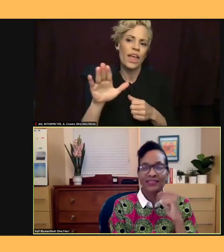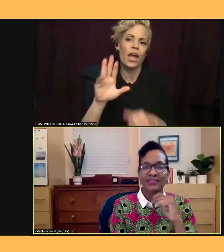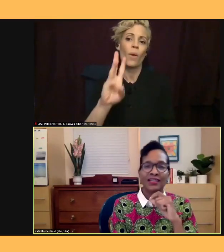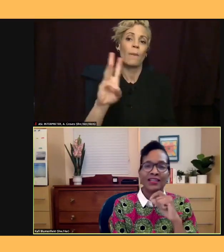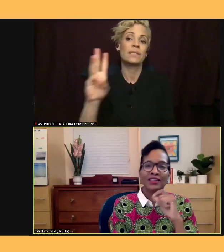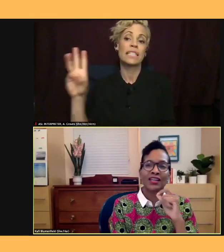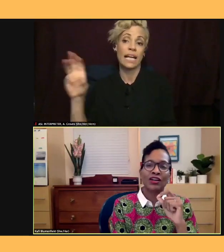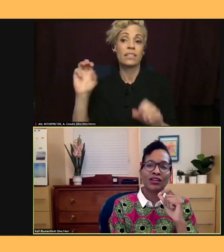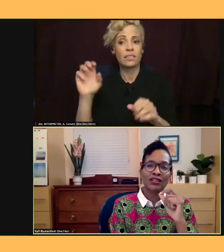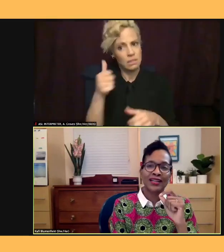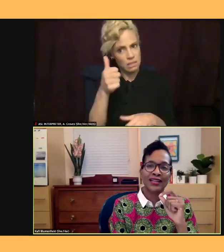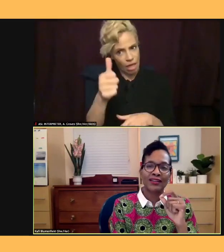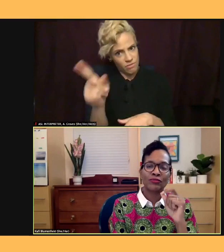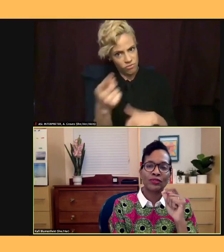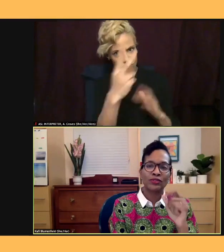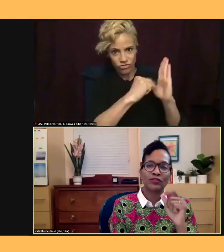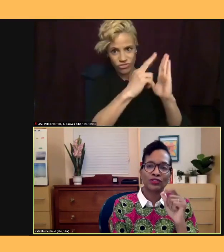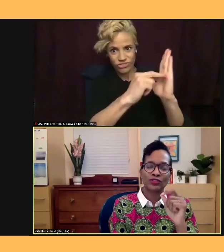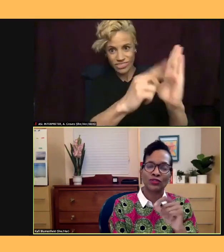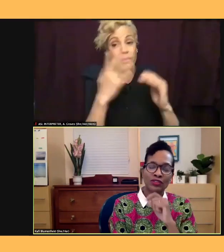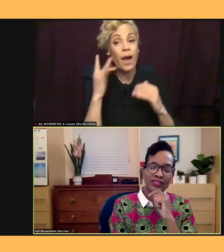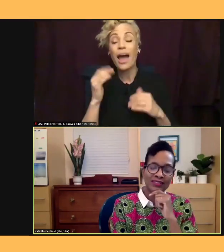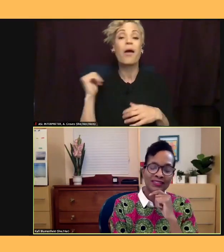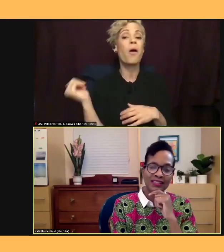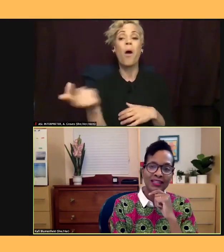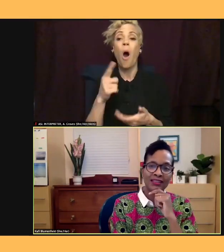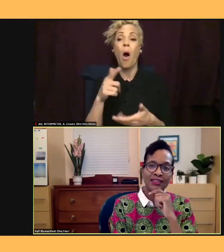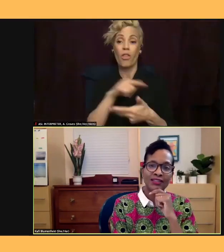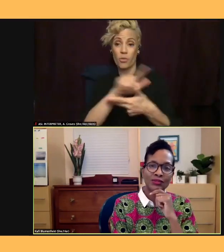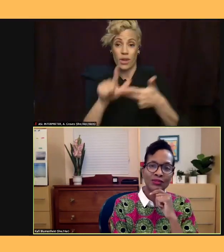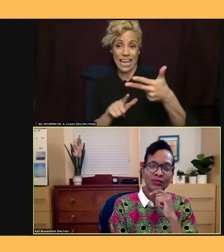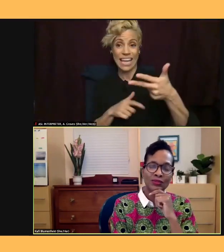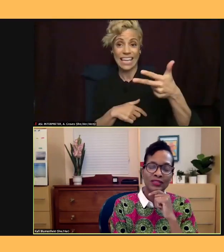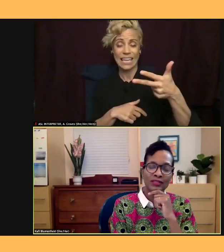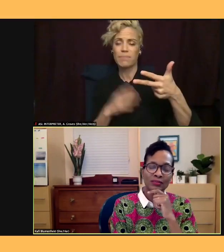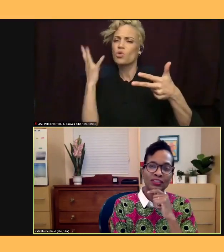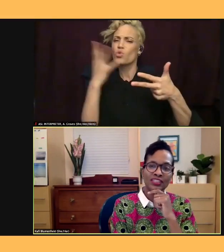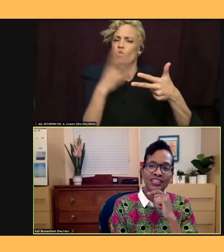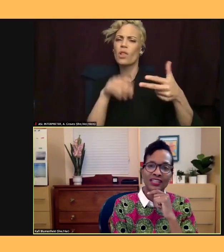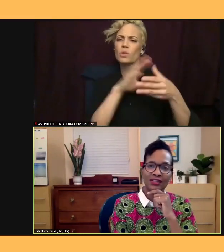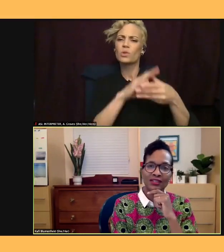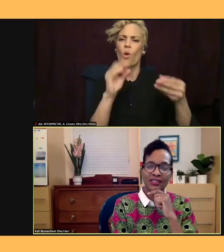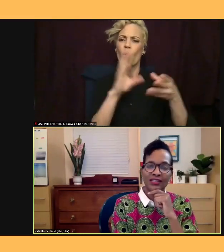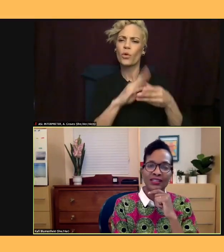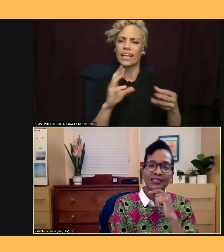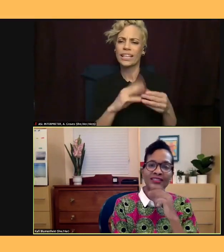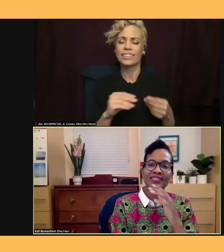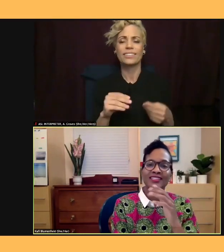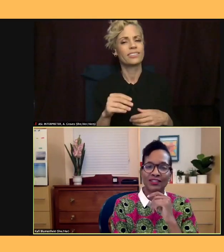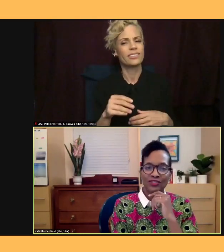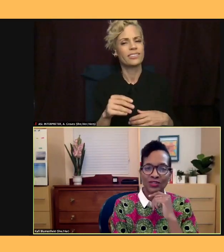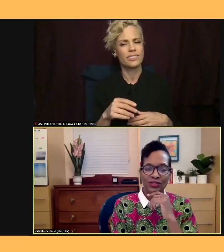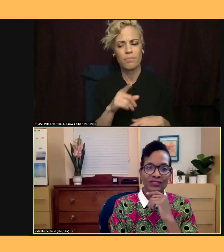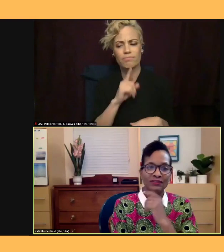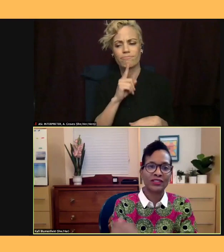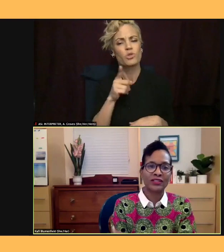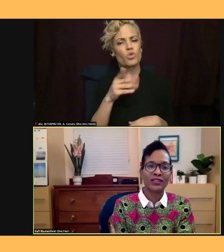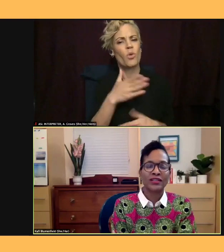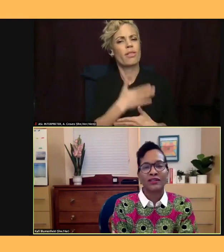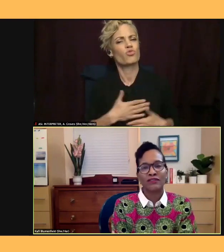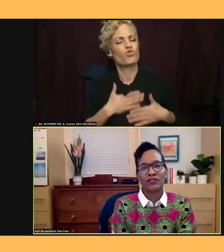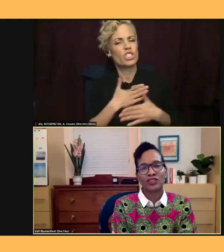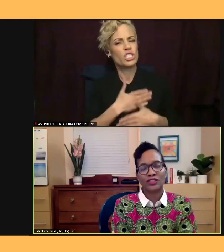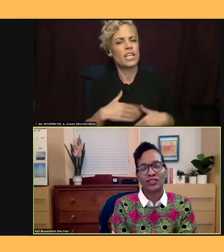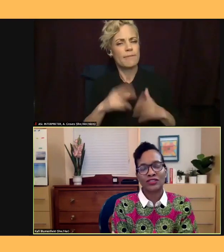all have beautiful stories, and I think you would appreciate hearing the detailed stories of their journeys